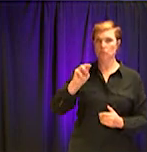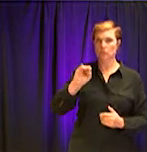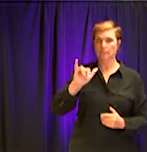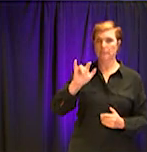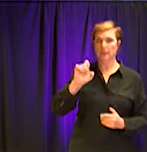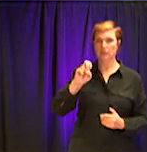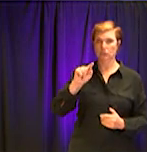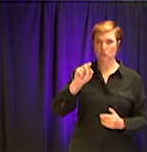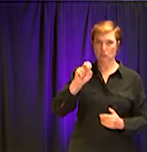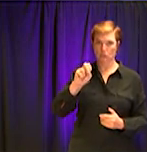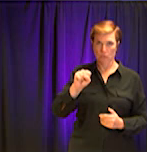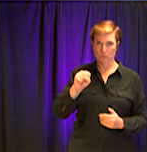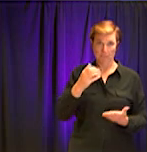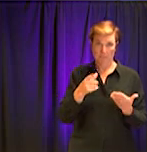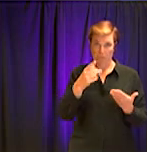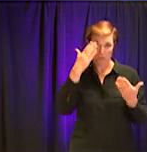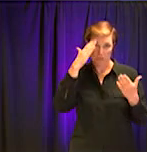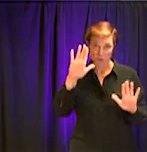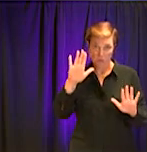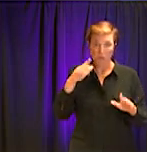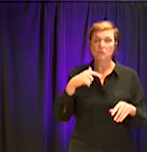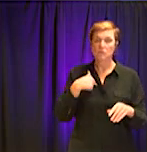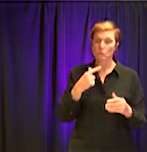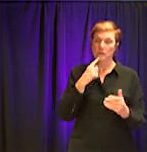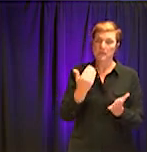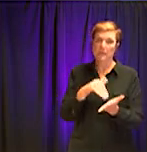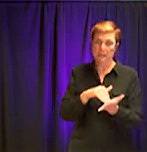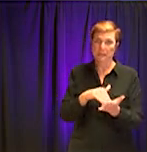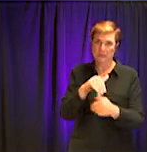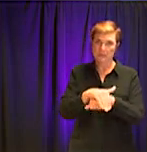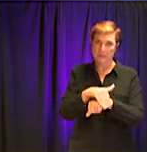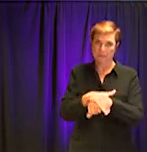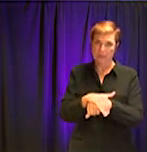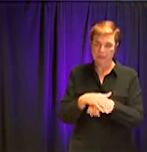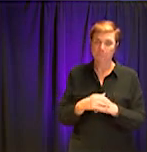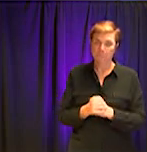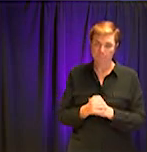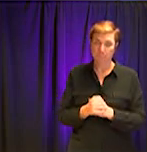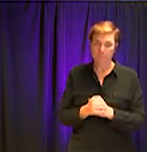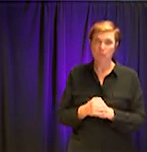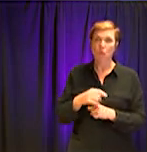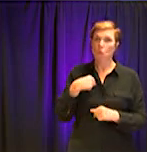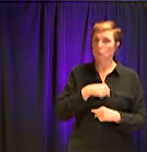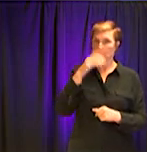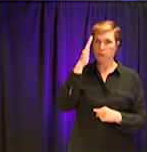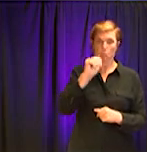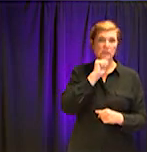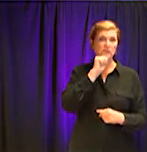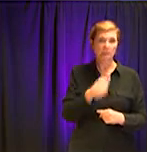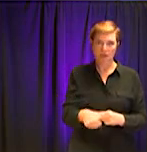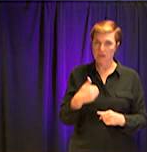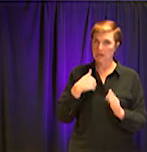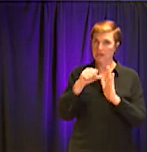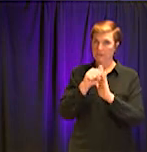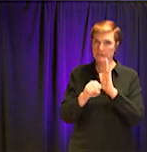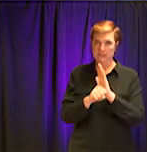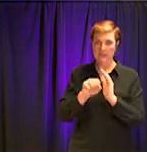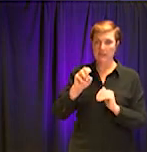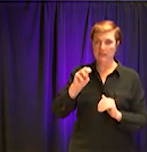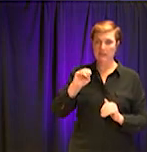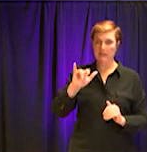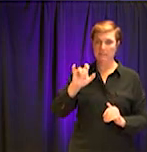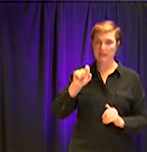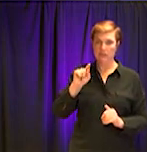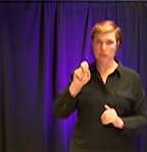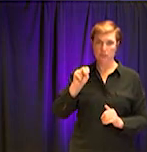not heard that officially, I want to reiterate that this evening, that we will not be doing the testing this year for Georgia milestones.